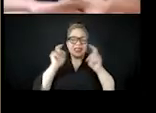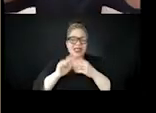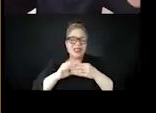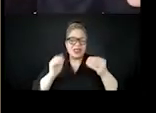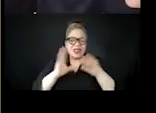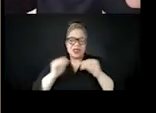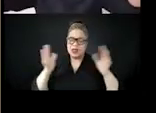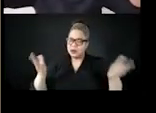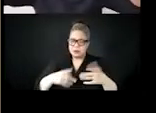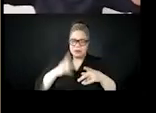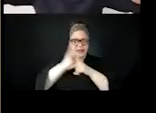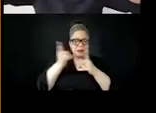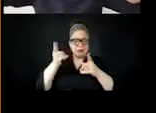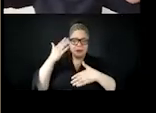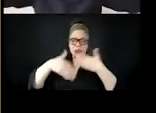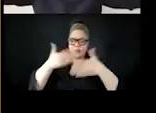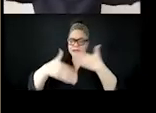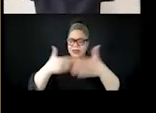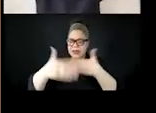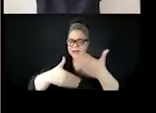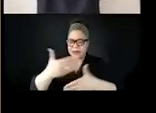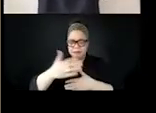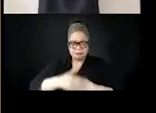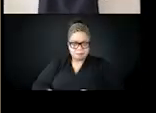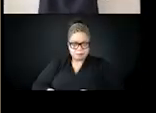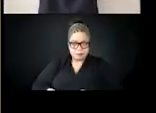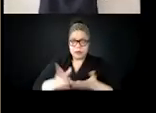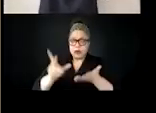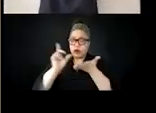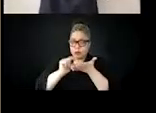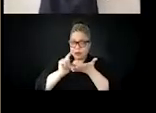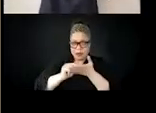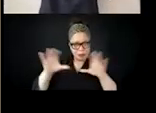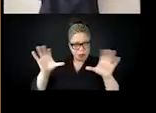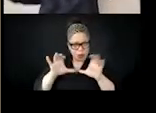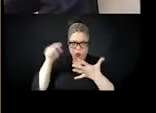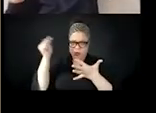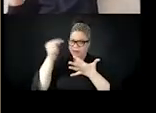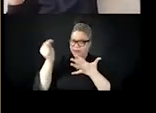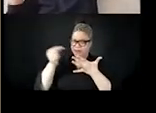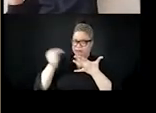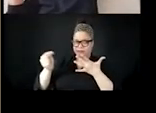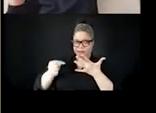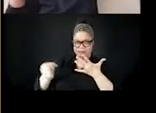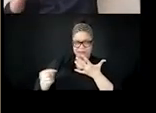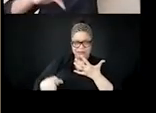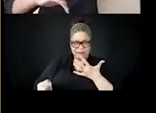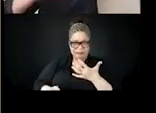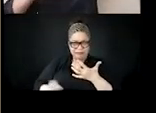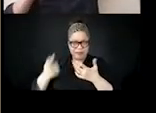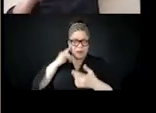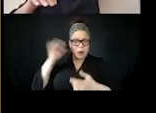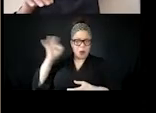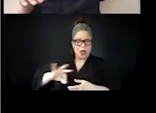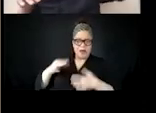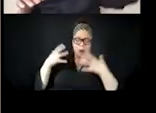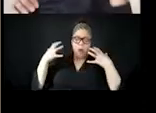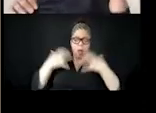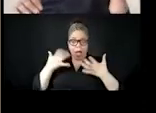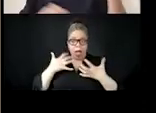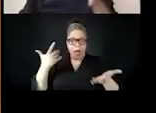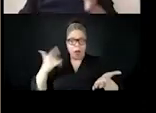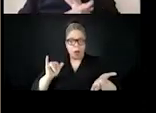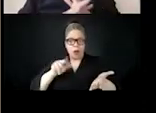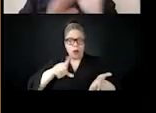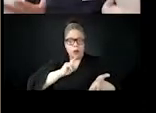newspapers doing things for profit. Wow. This is like really shocking information, but, um, the impacts of sensationalism